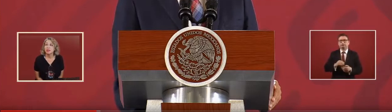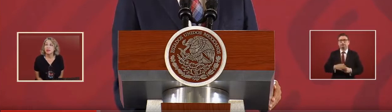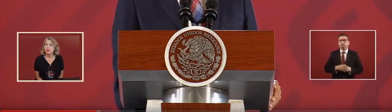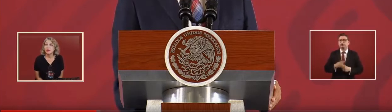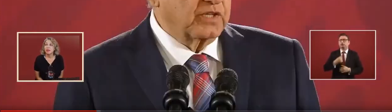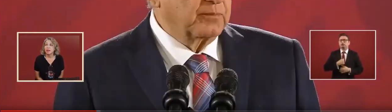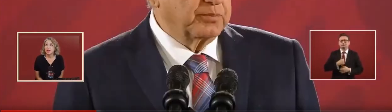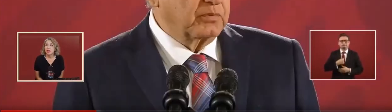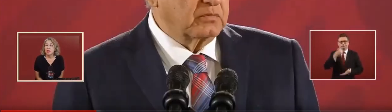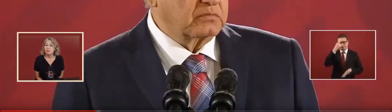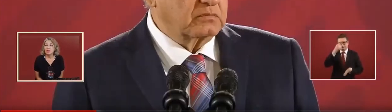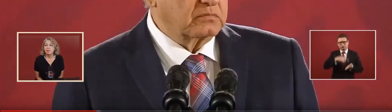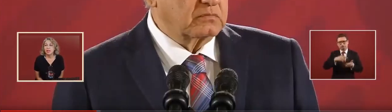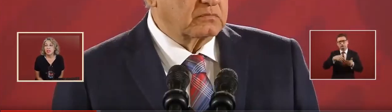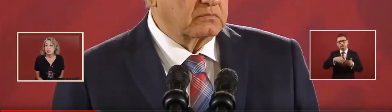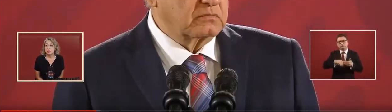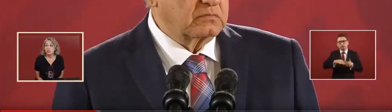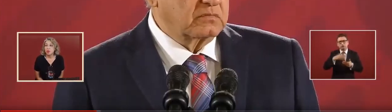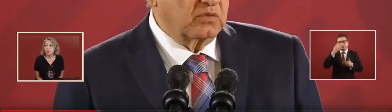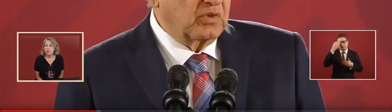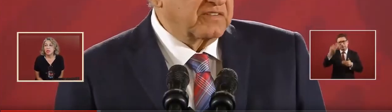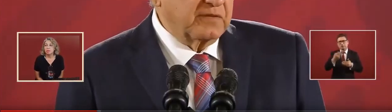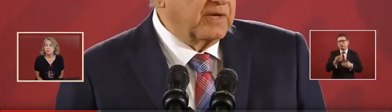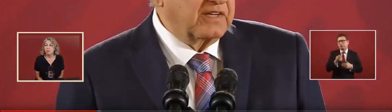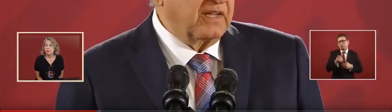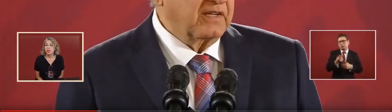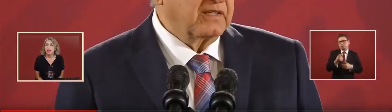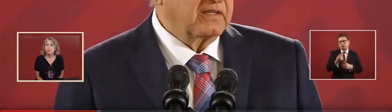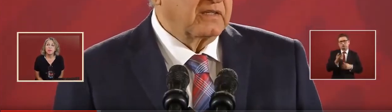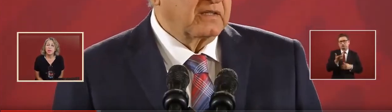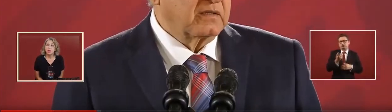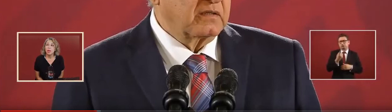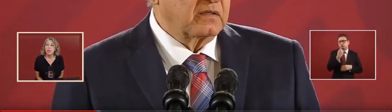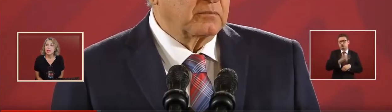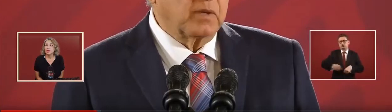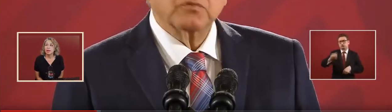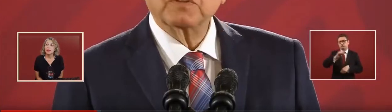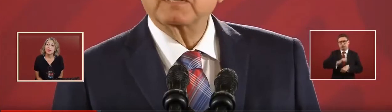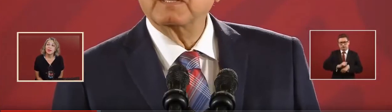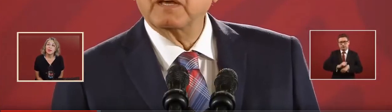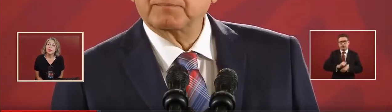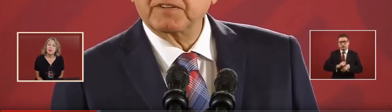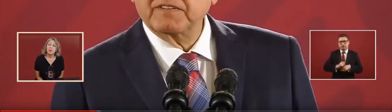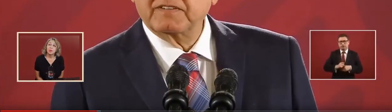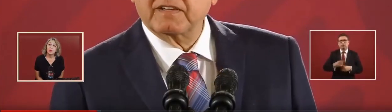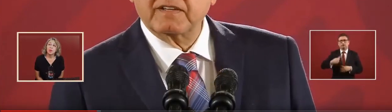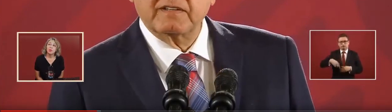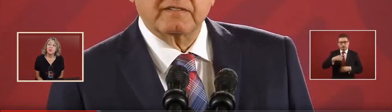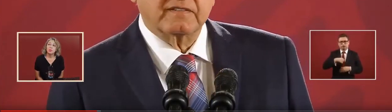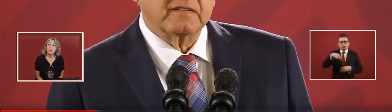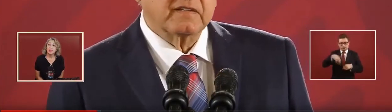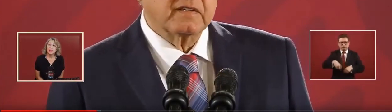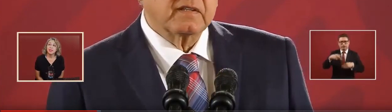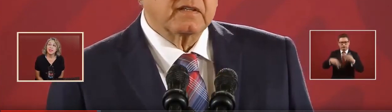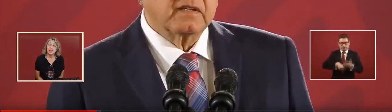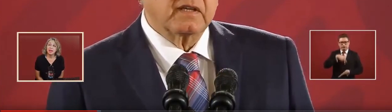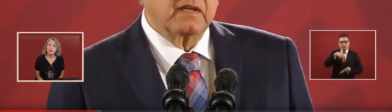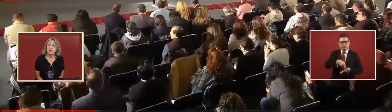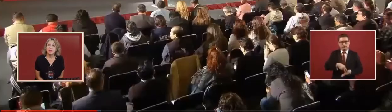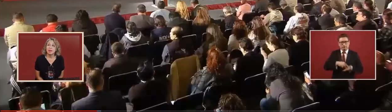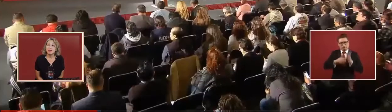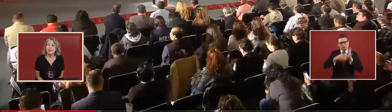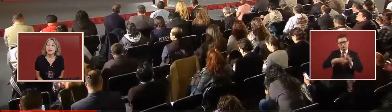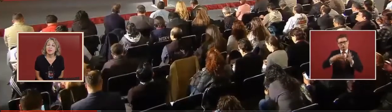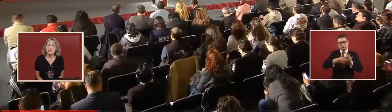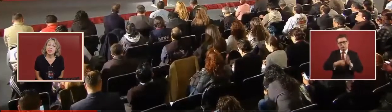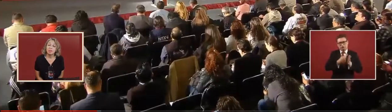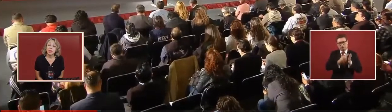a short time, like maybe a week, we will present here the plan that